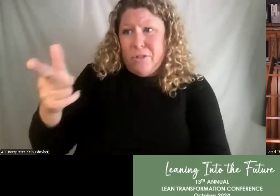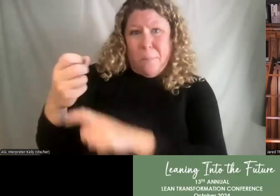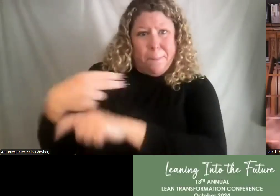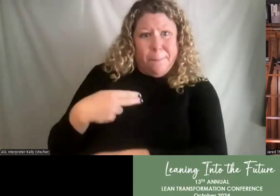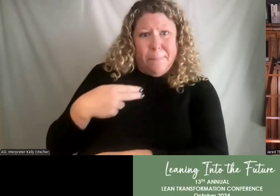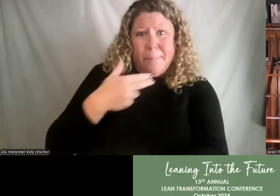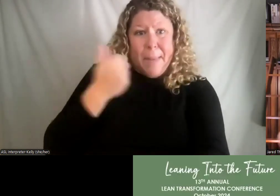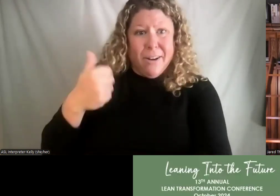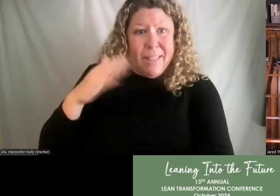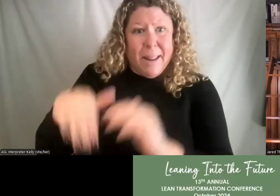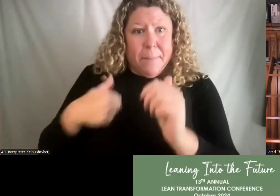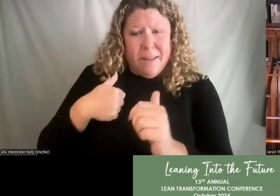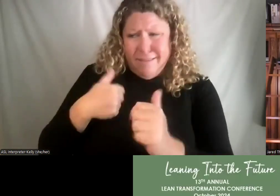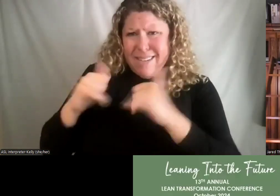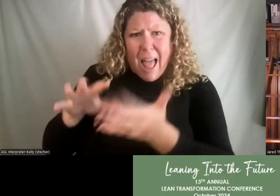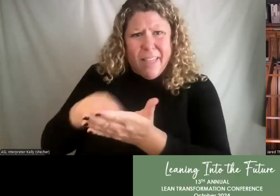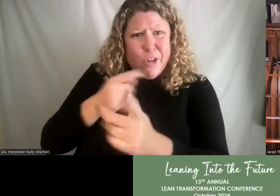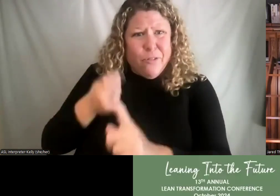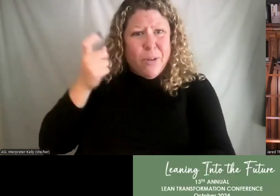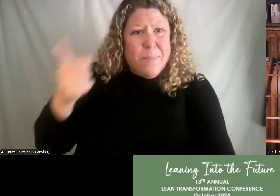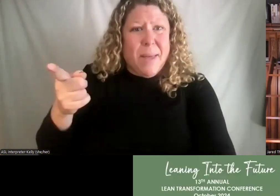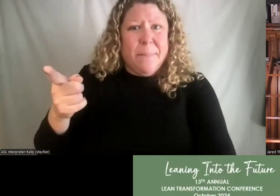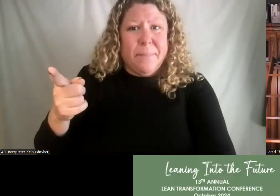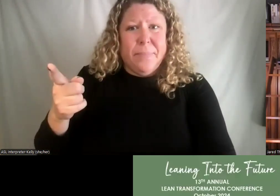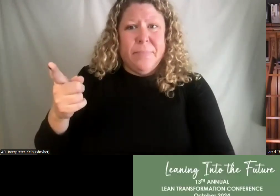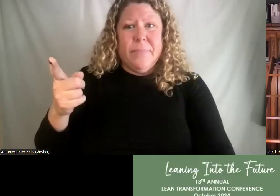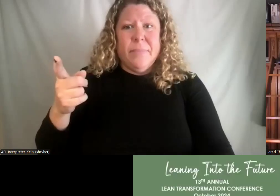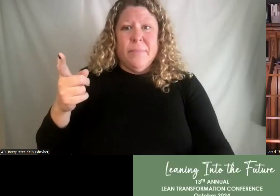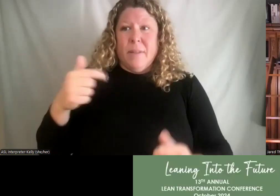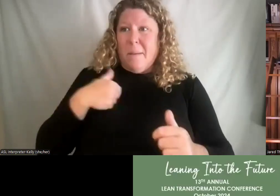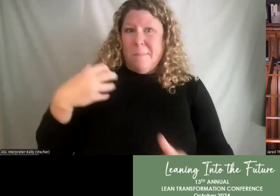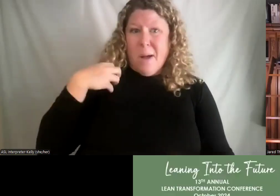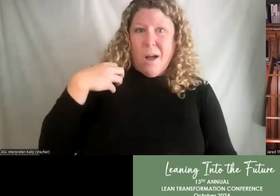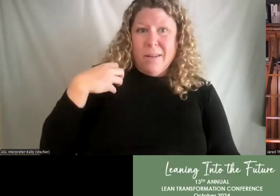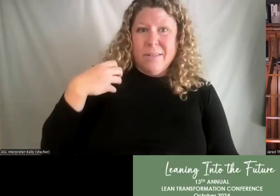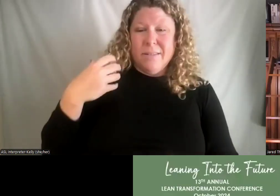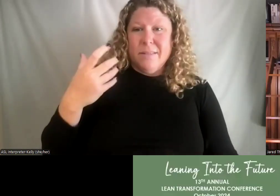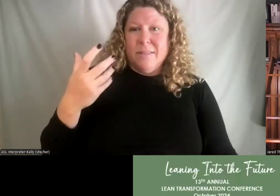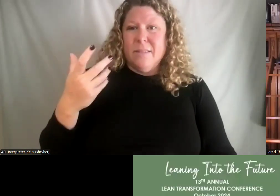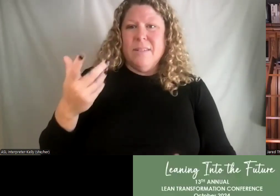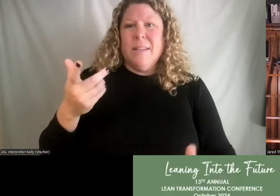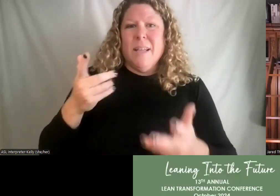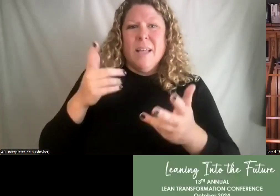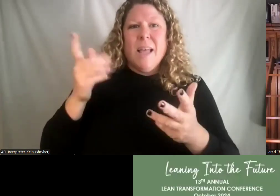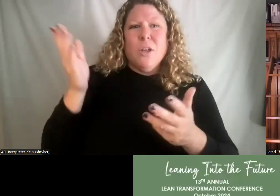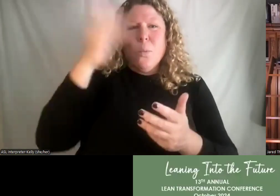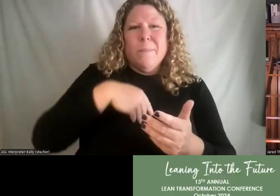to learn. I'm the boss. And if you have that level and that hierarchy, you're really missing the point of what respect for people is about.